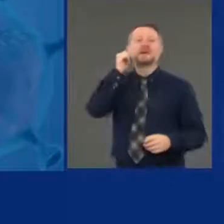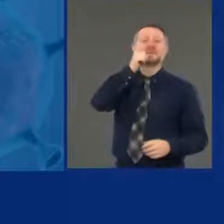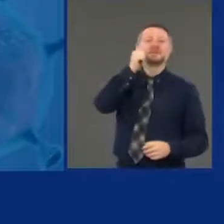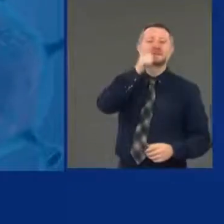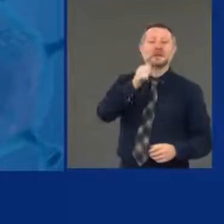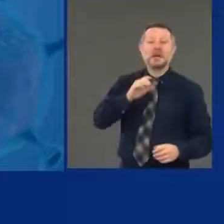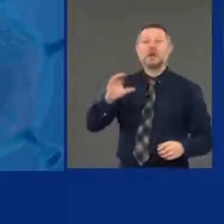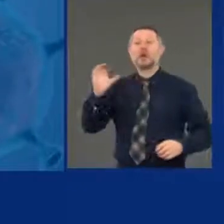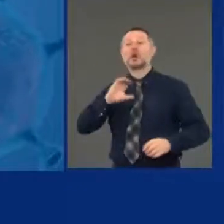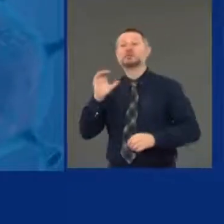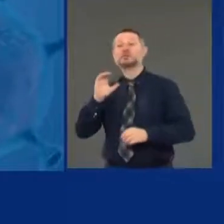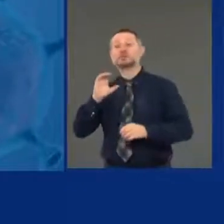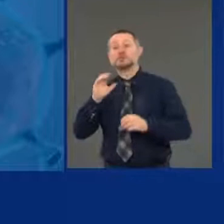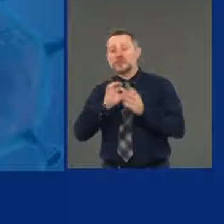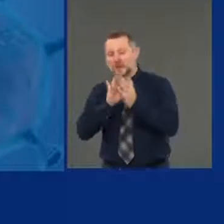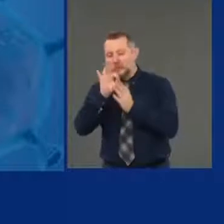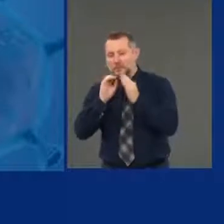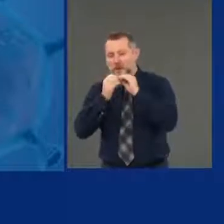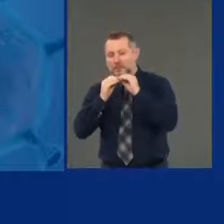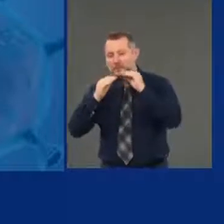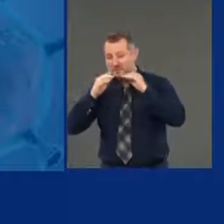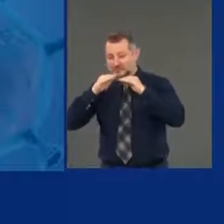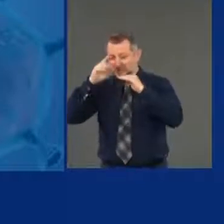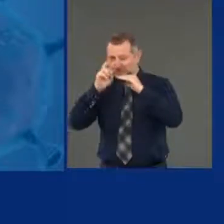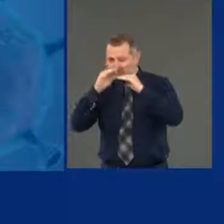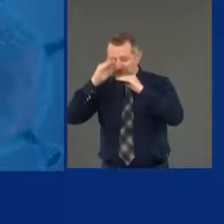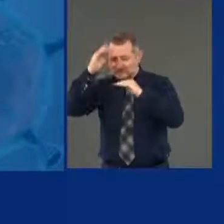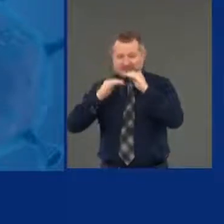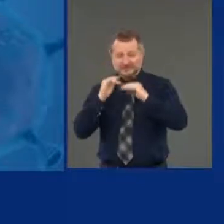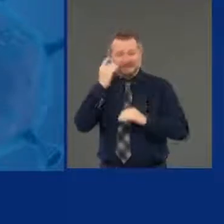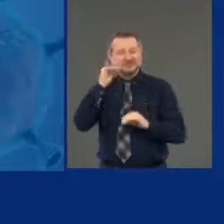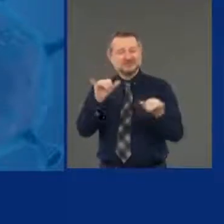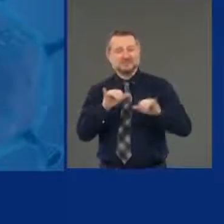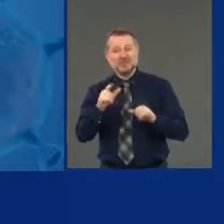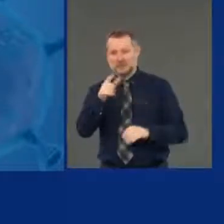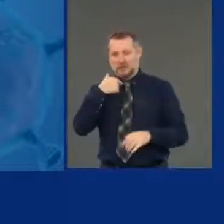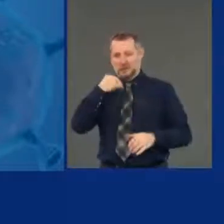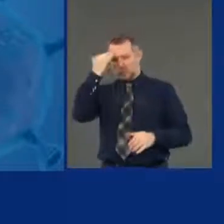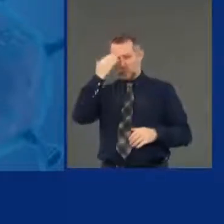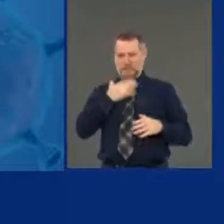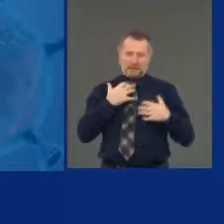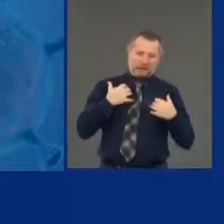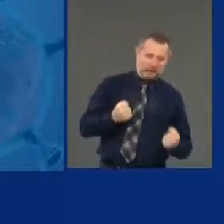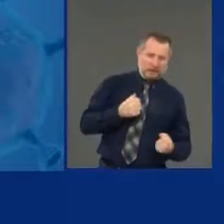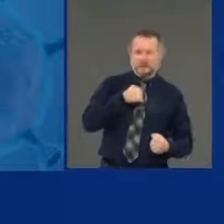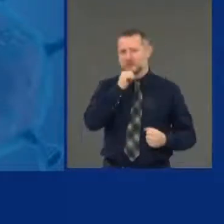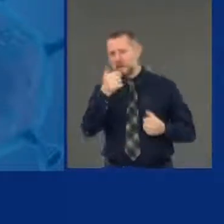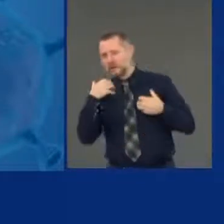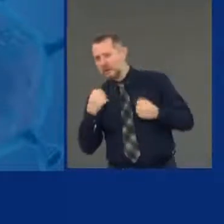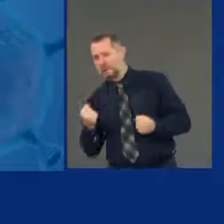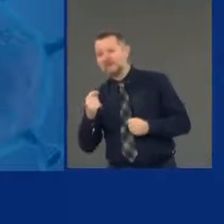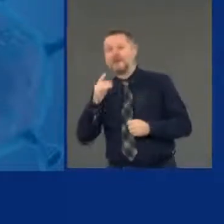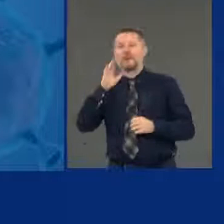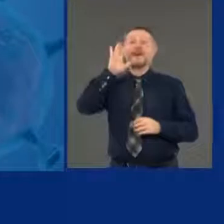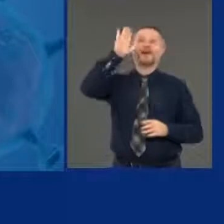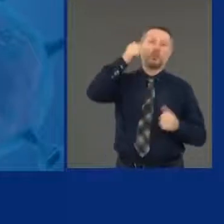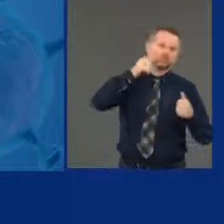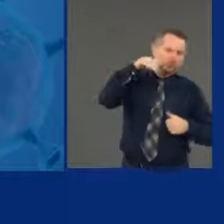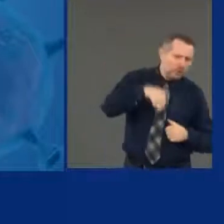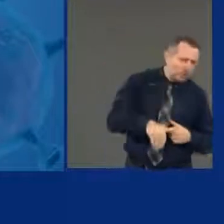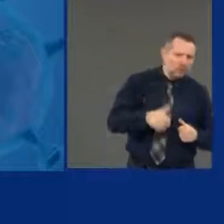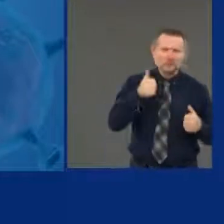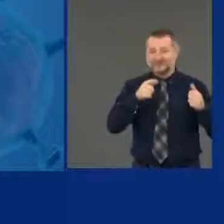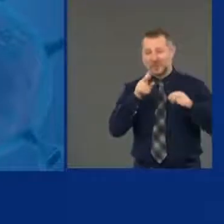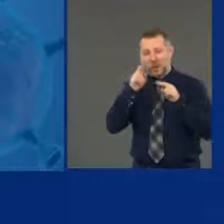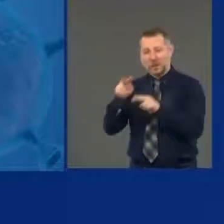exactly how healthy your body is if you get those numbers on a daily basis. You look at that day-to-day testing number,